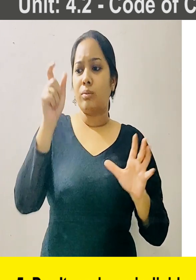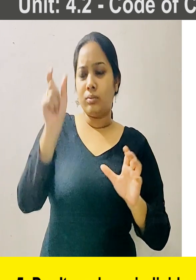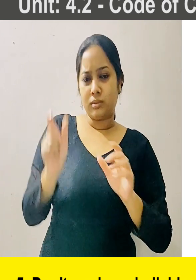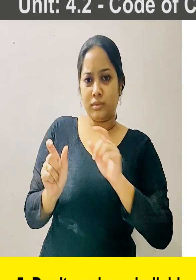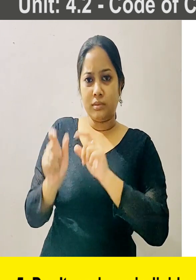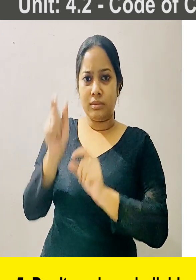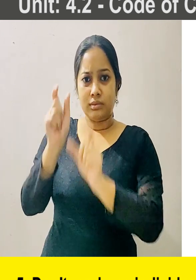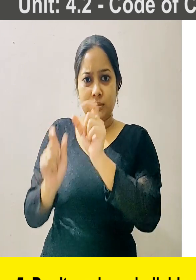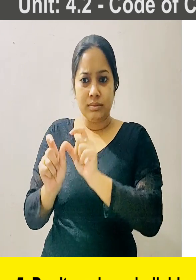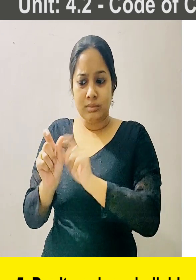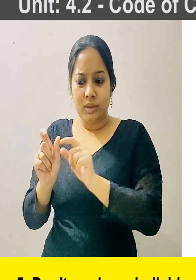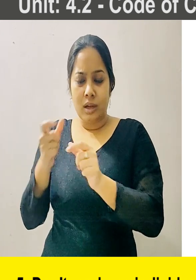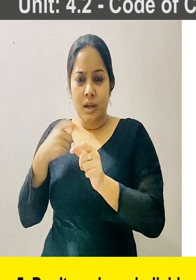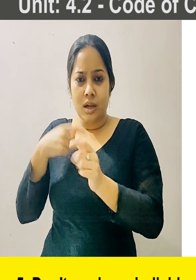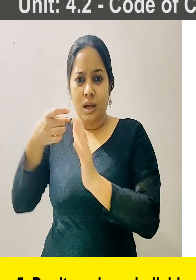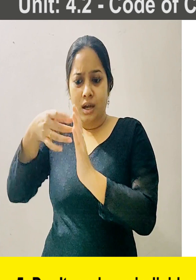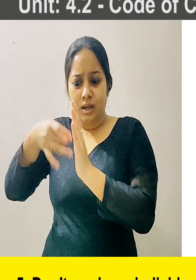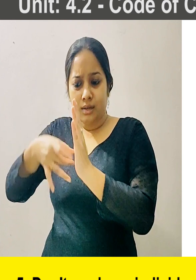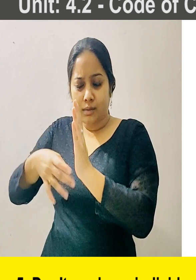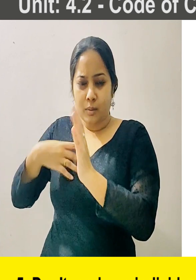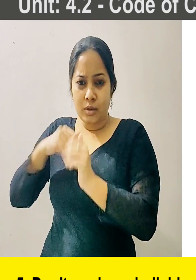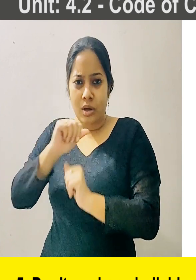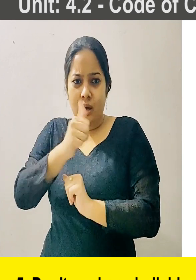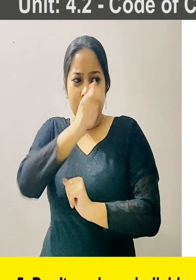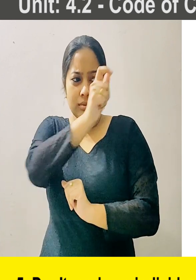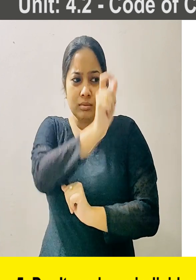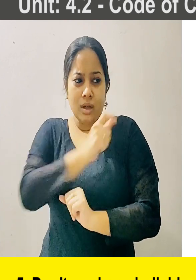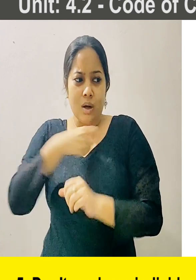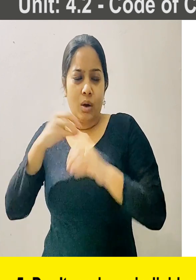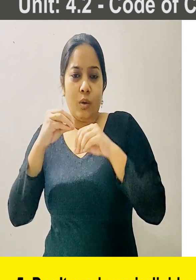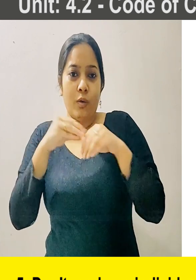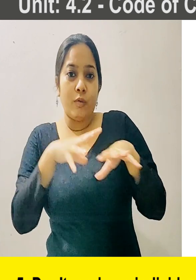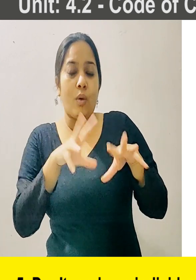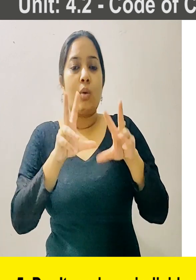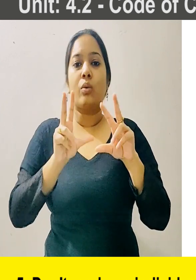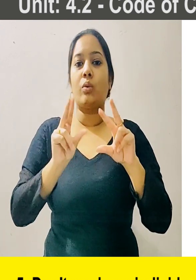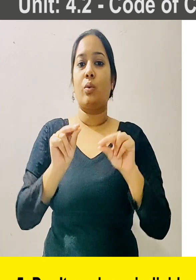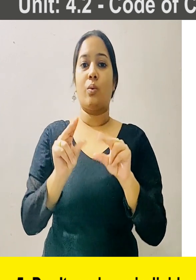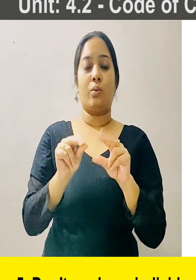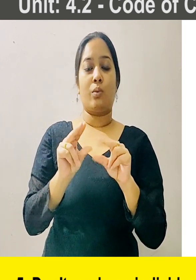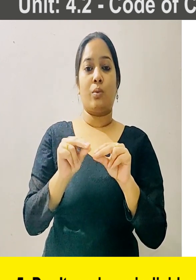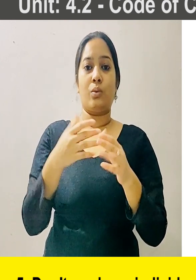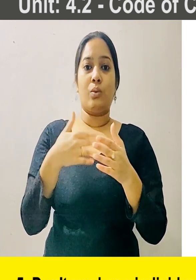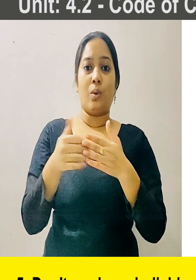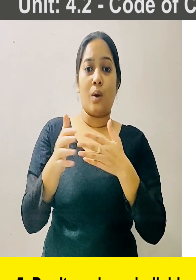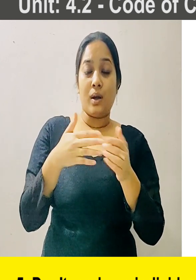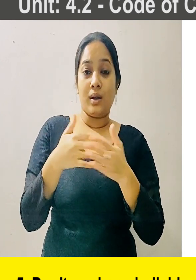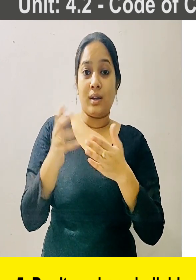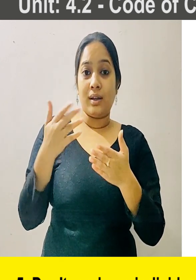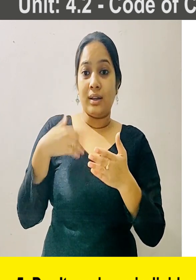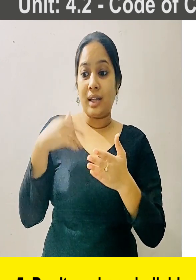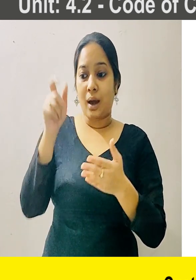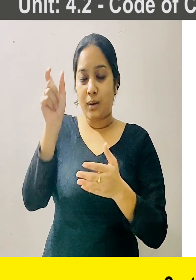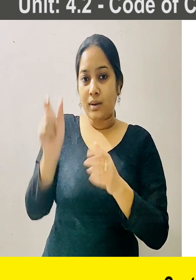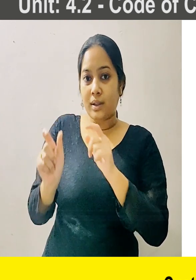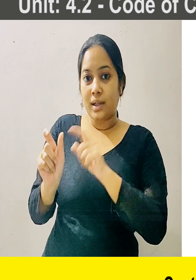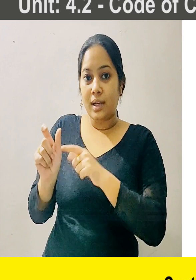individual. You need to have the customer verify their own address and telephone number.